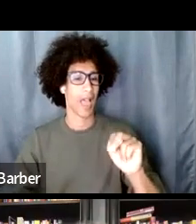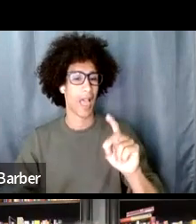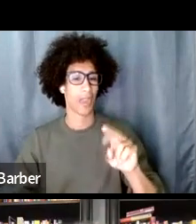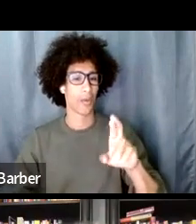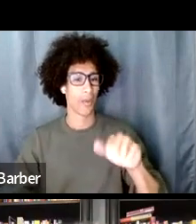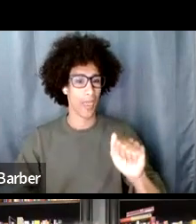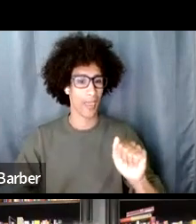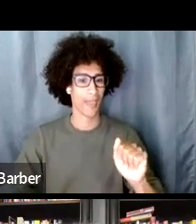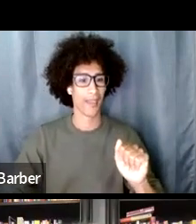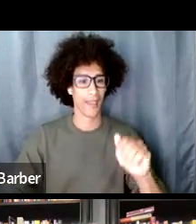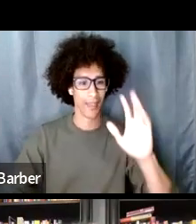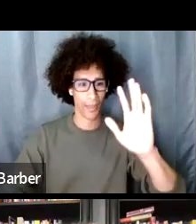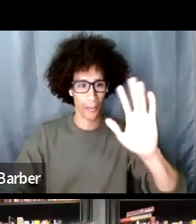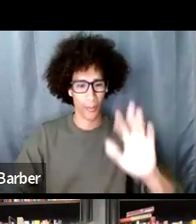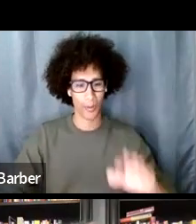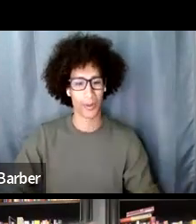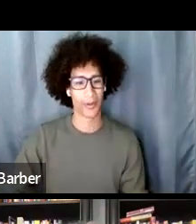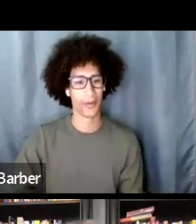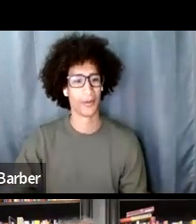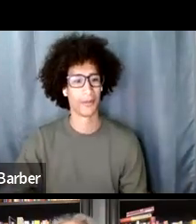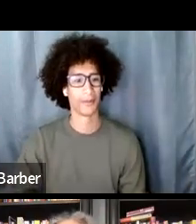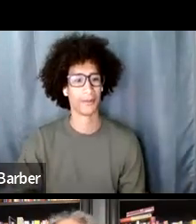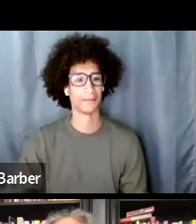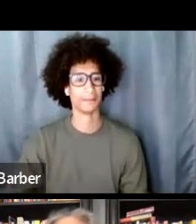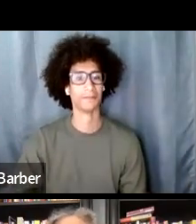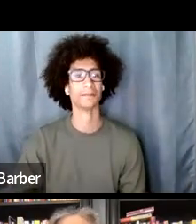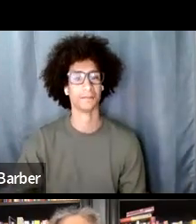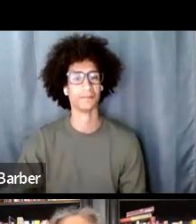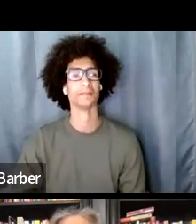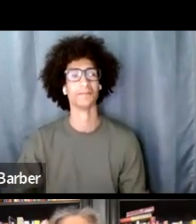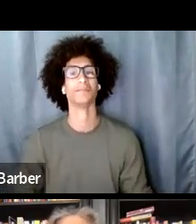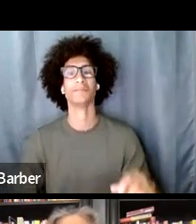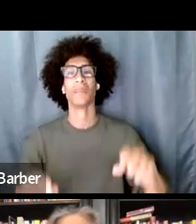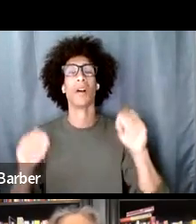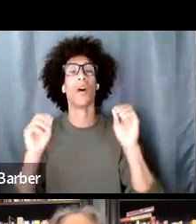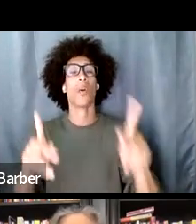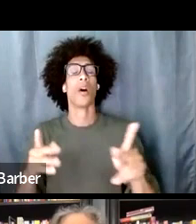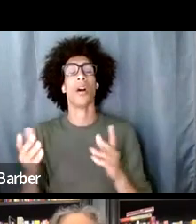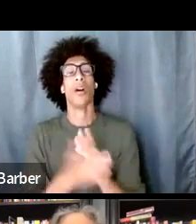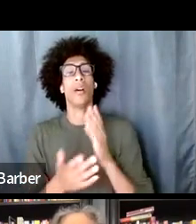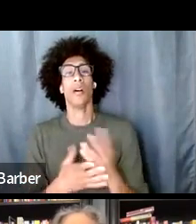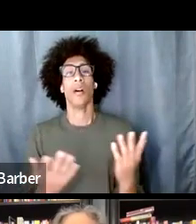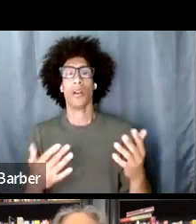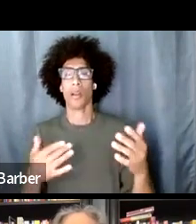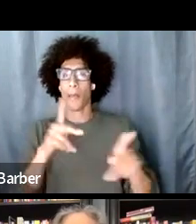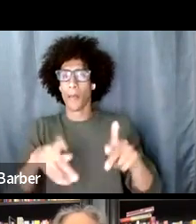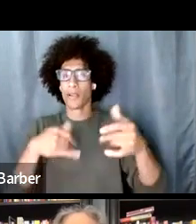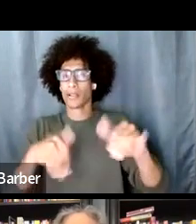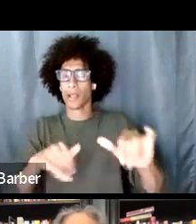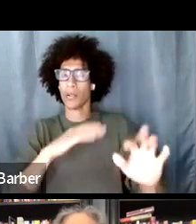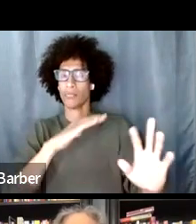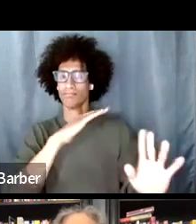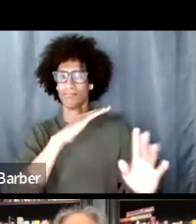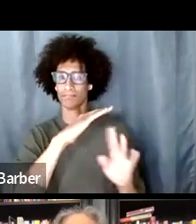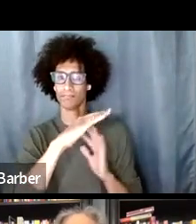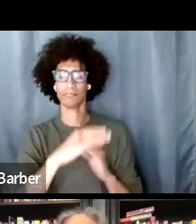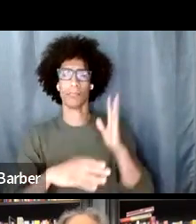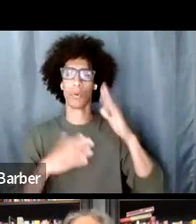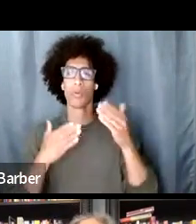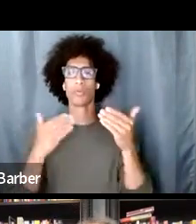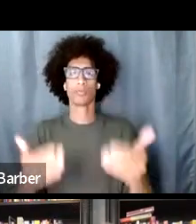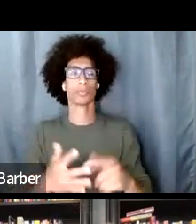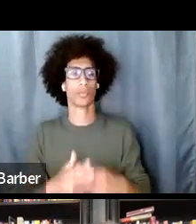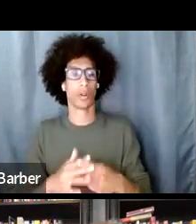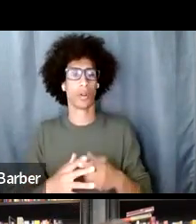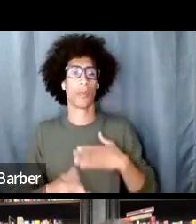right as people are trickling in we're gonna start um we're gonna my name is daphne secret